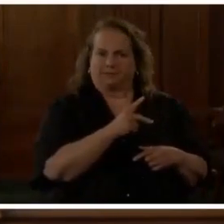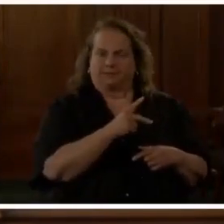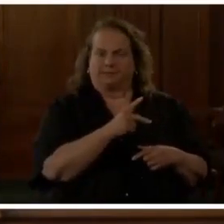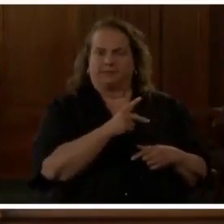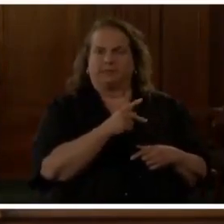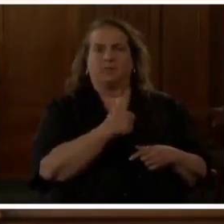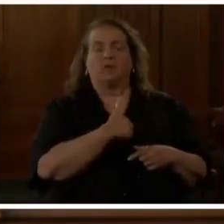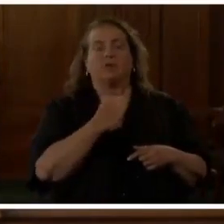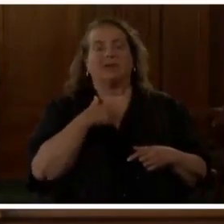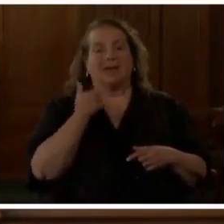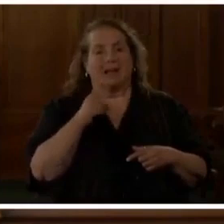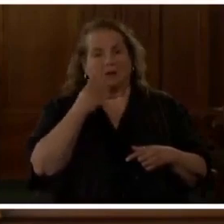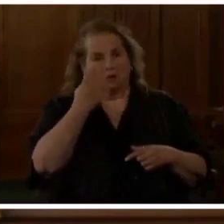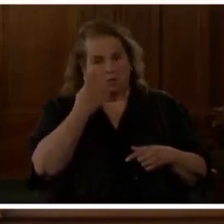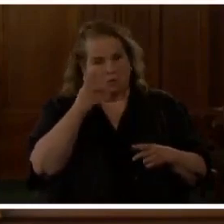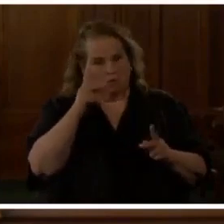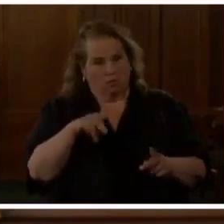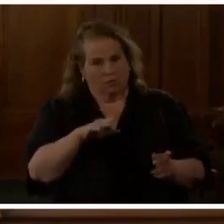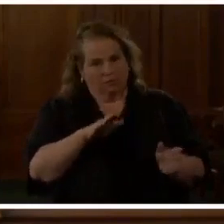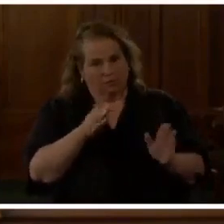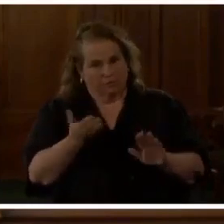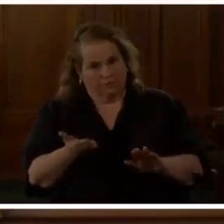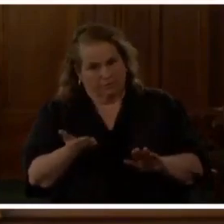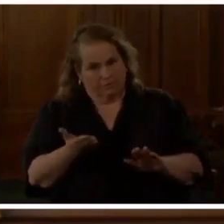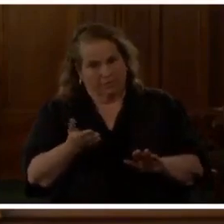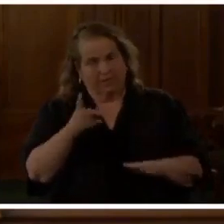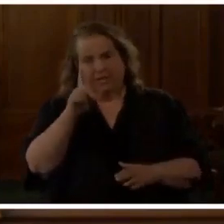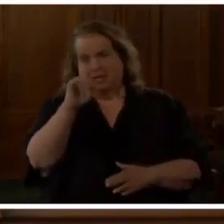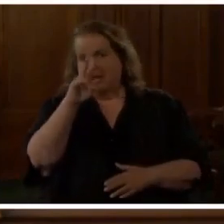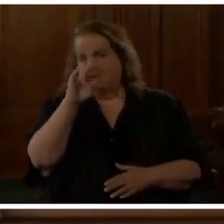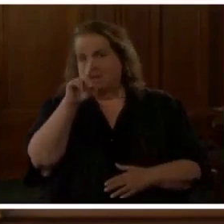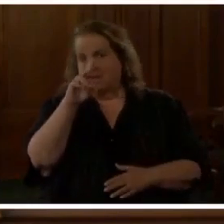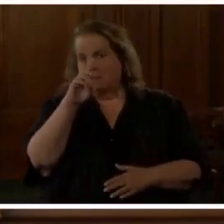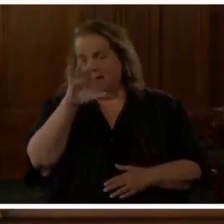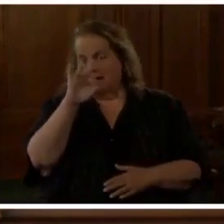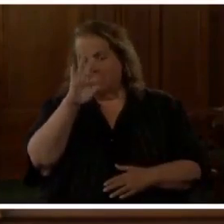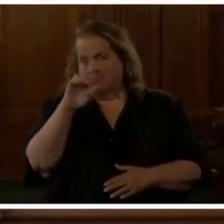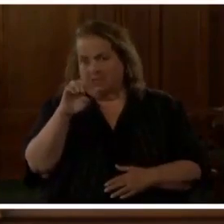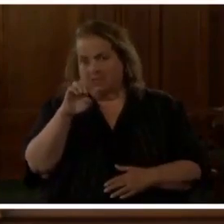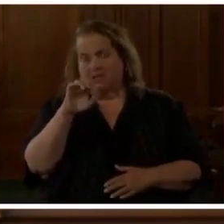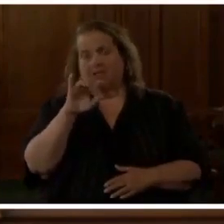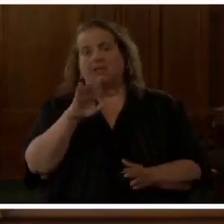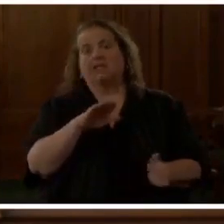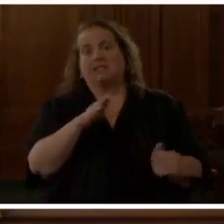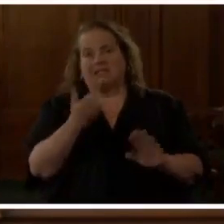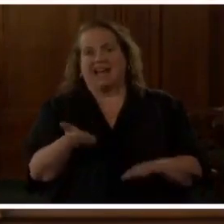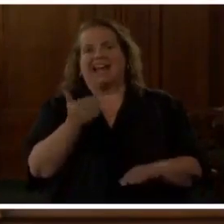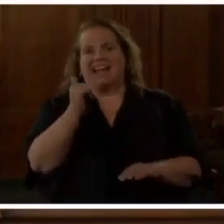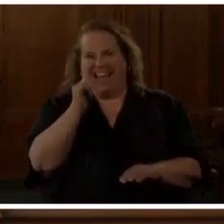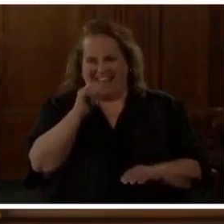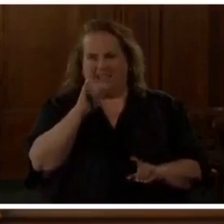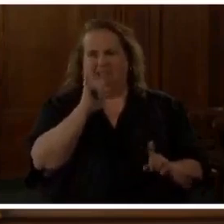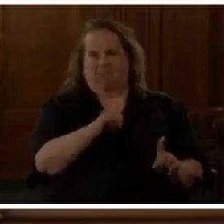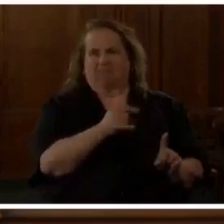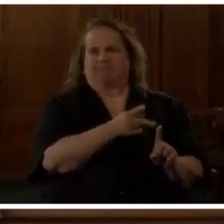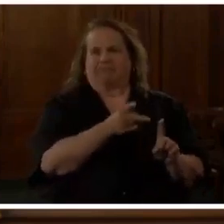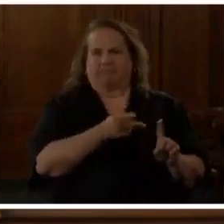We had one deceased person, as the governor stated, David McAtee, died at the scene.